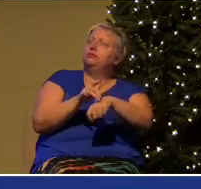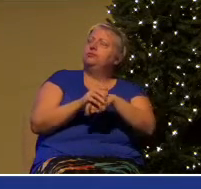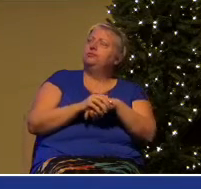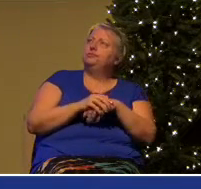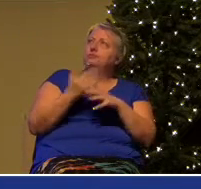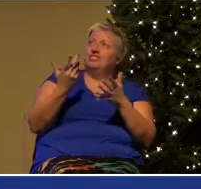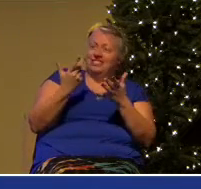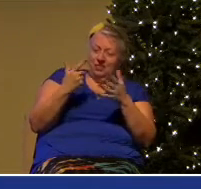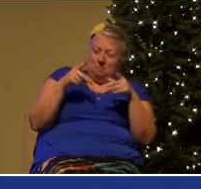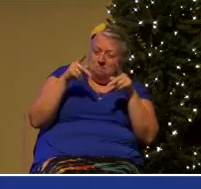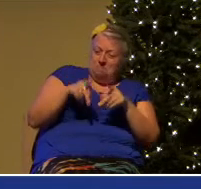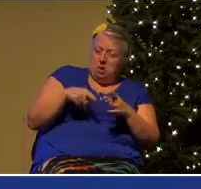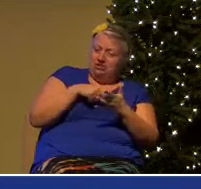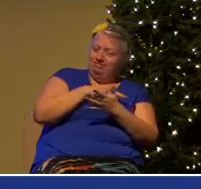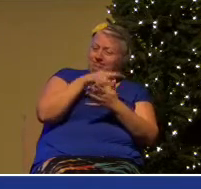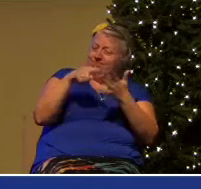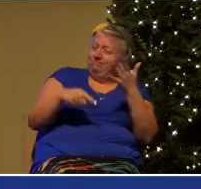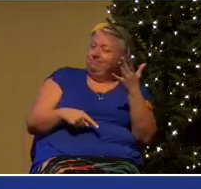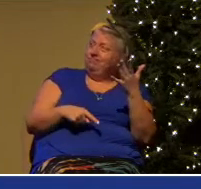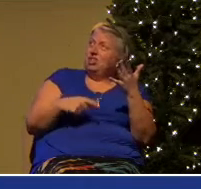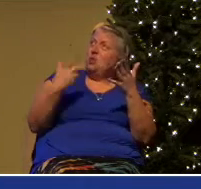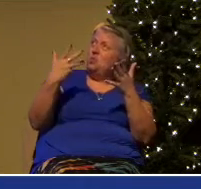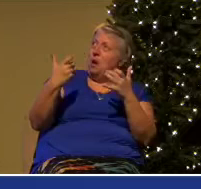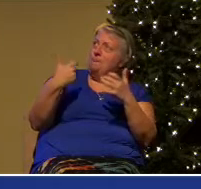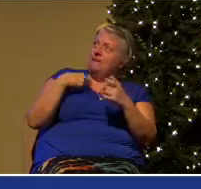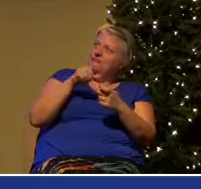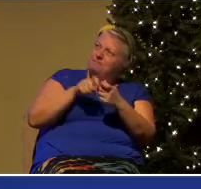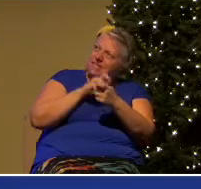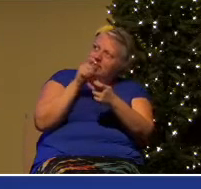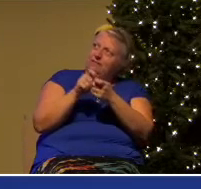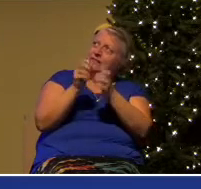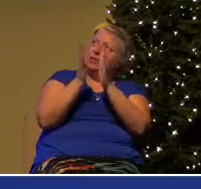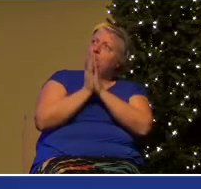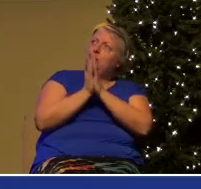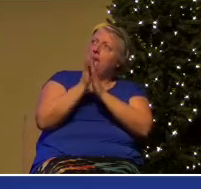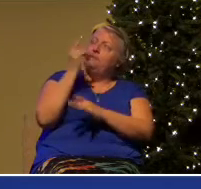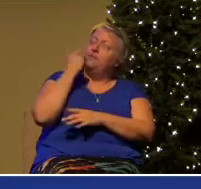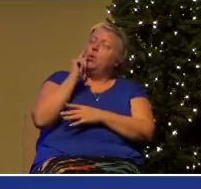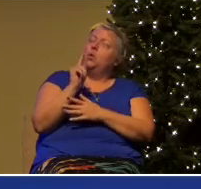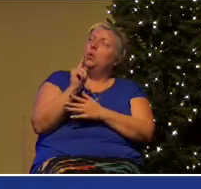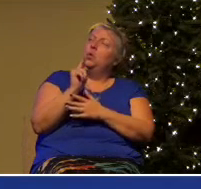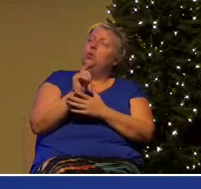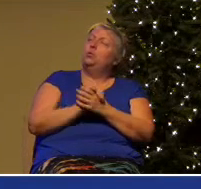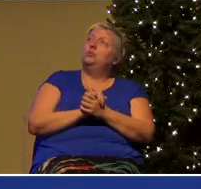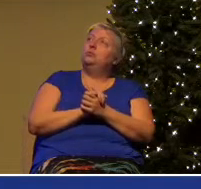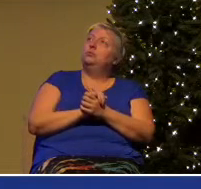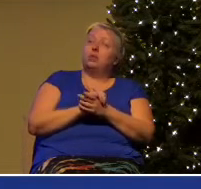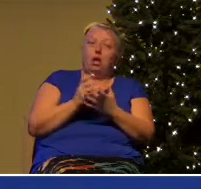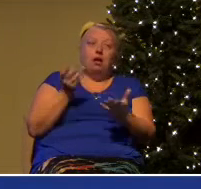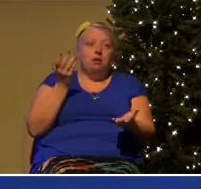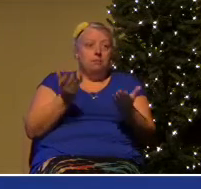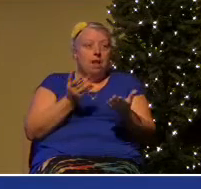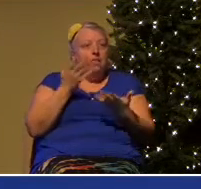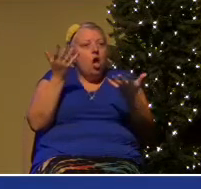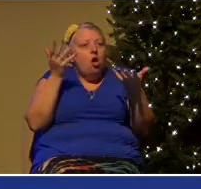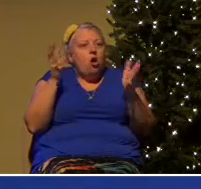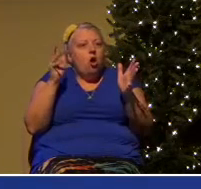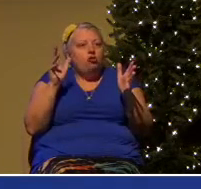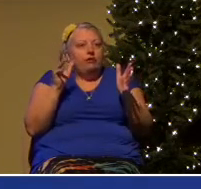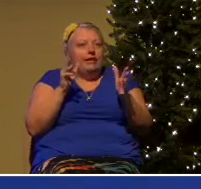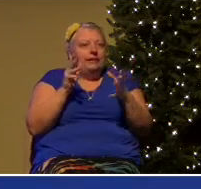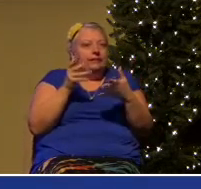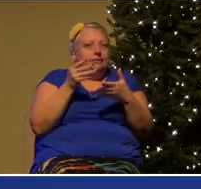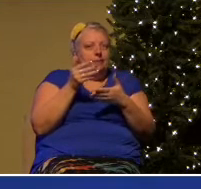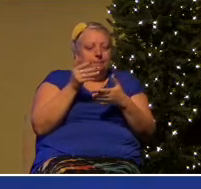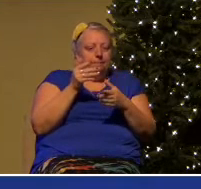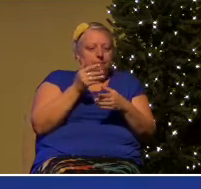here that you want me to specifically be praying for? You may already have such a person. Is